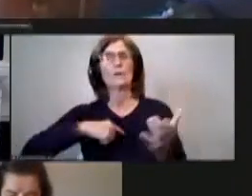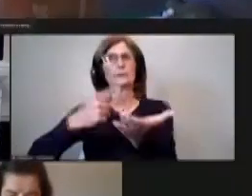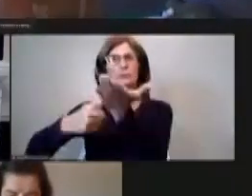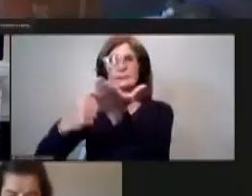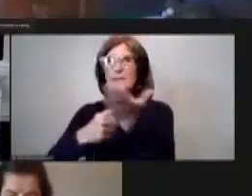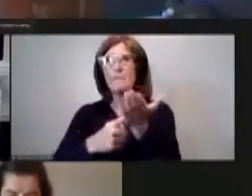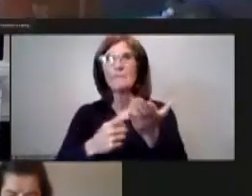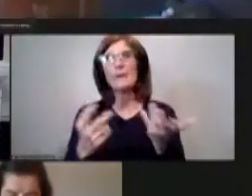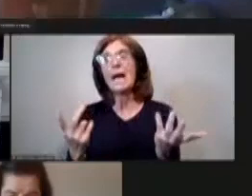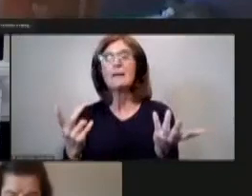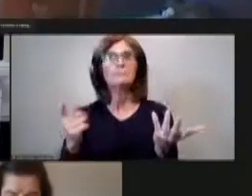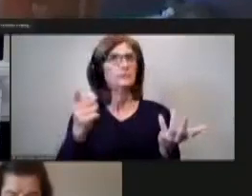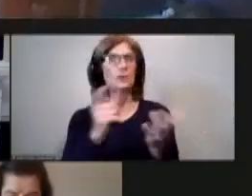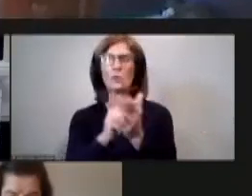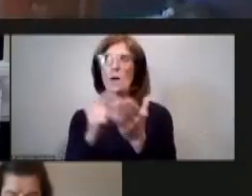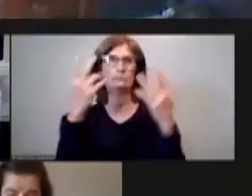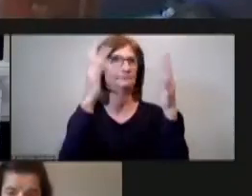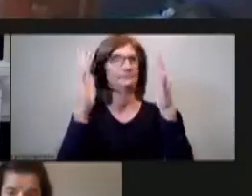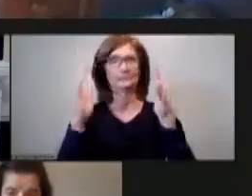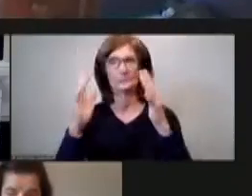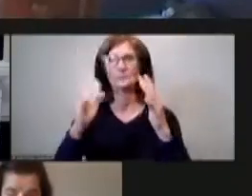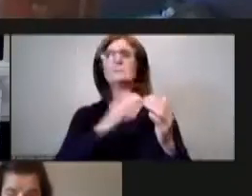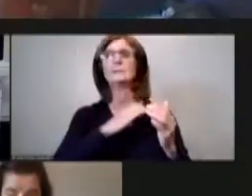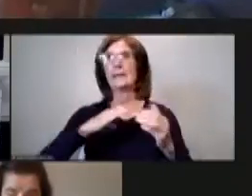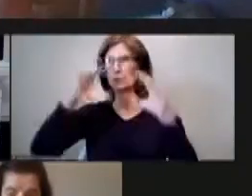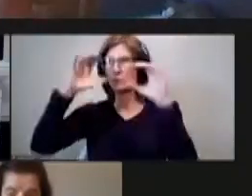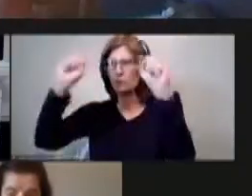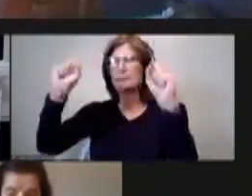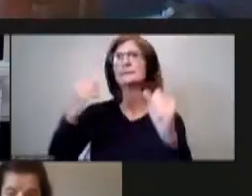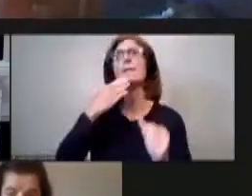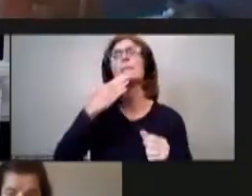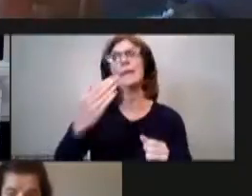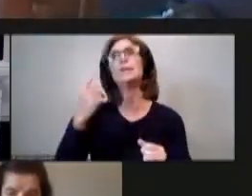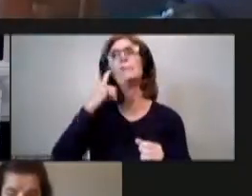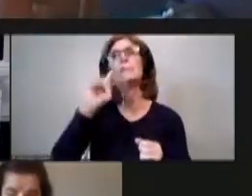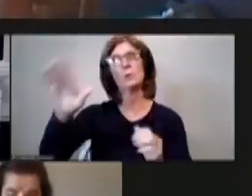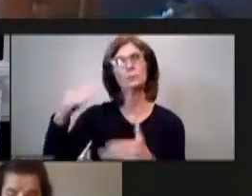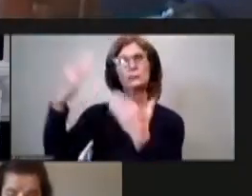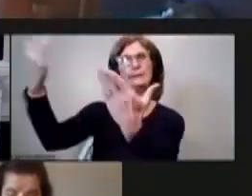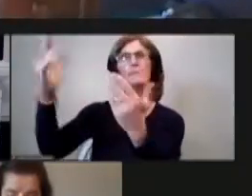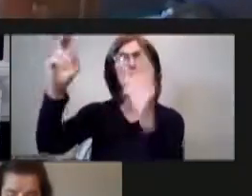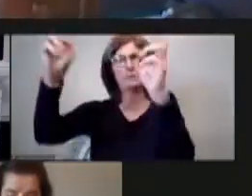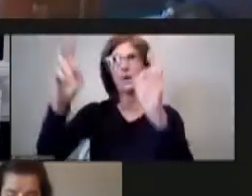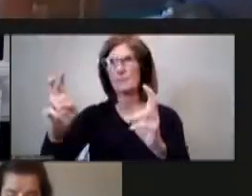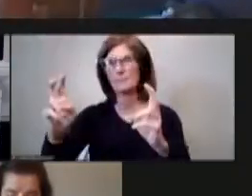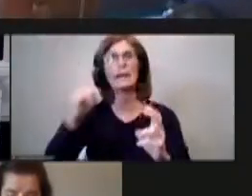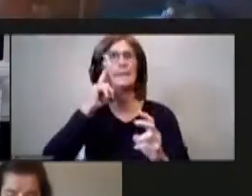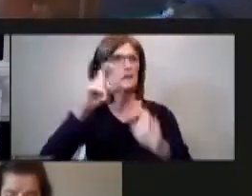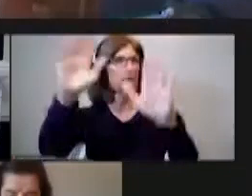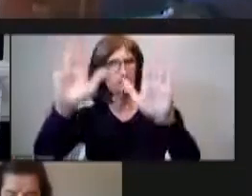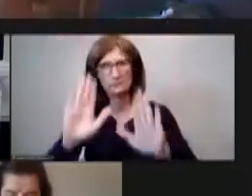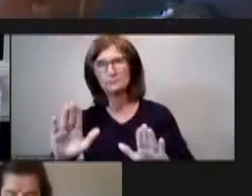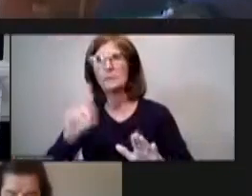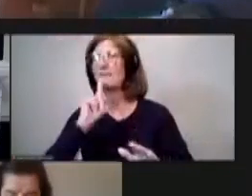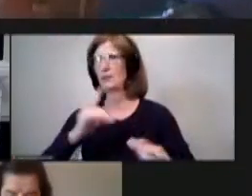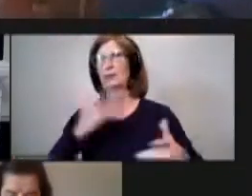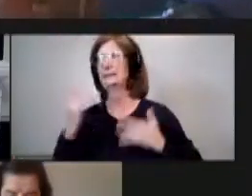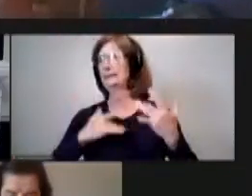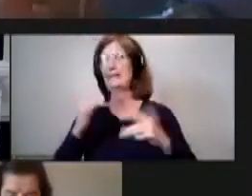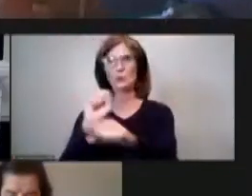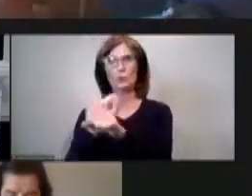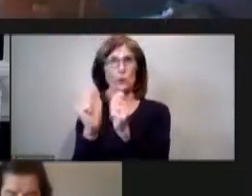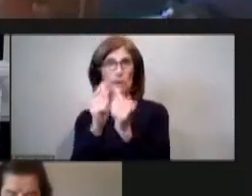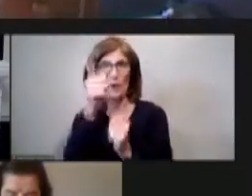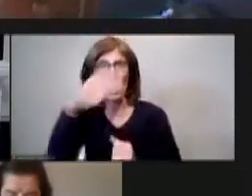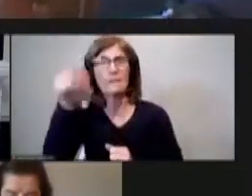i i applaud the council president for bringing the legislation forward i think it's a great thing i'm very excited to work with all you on that